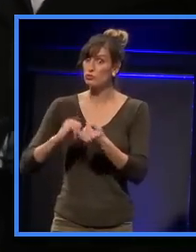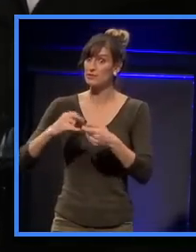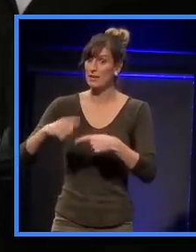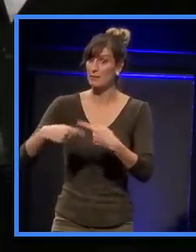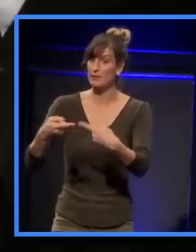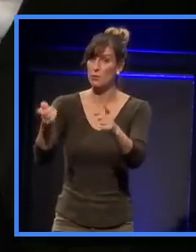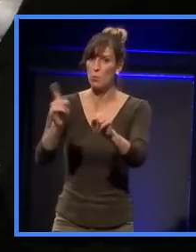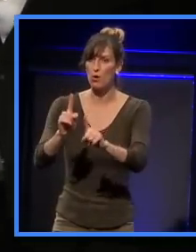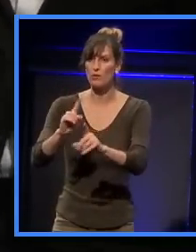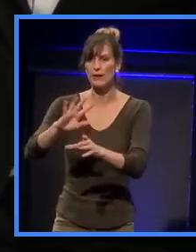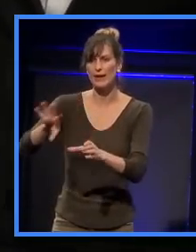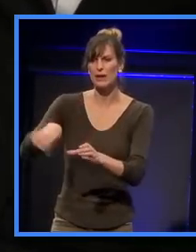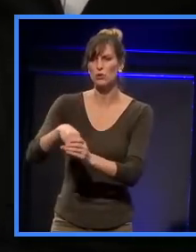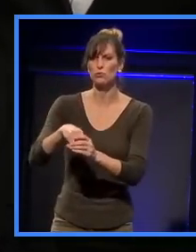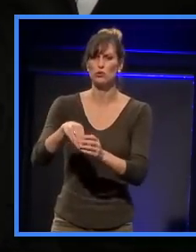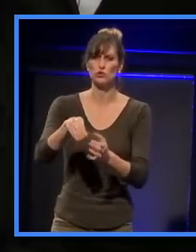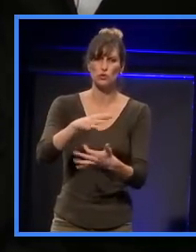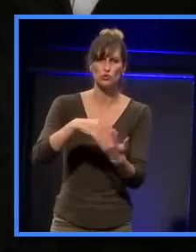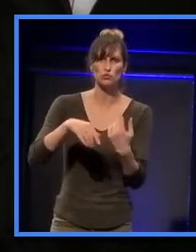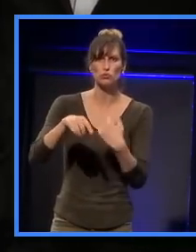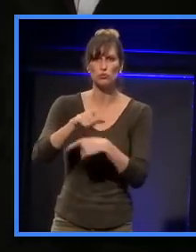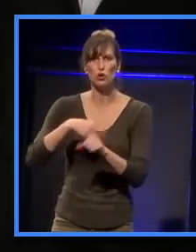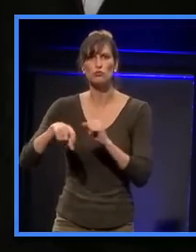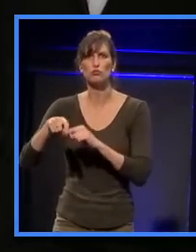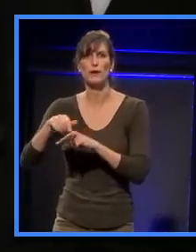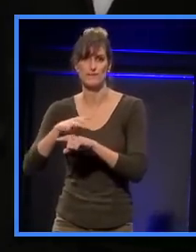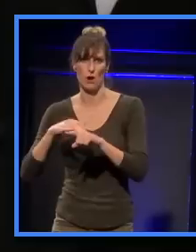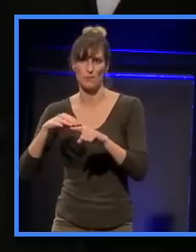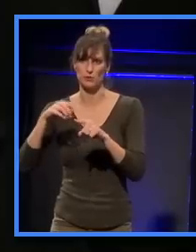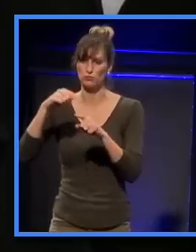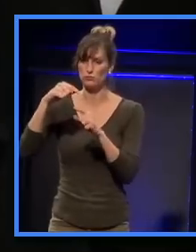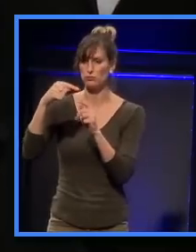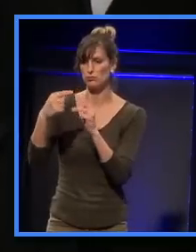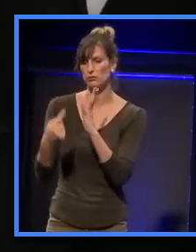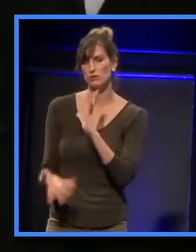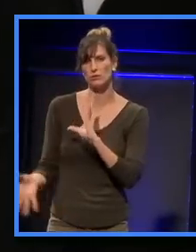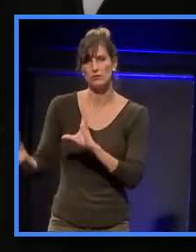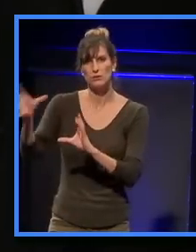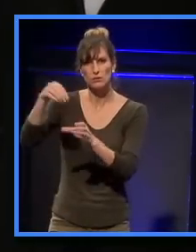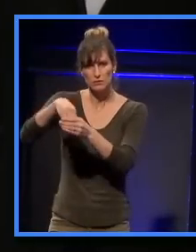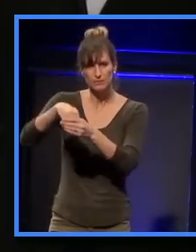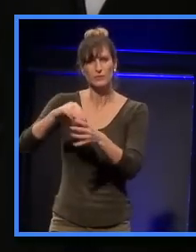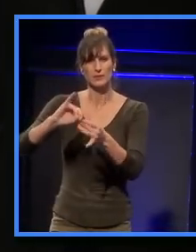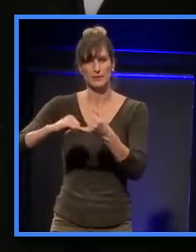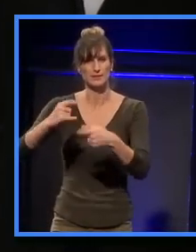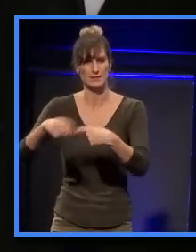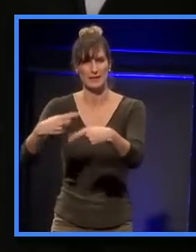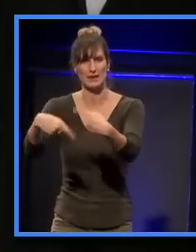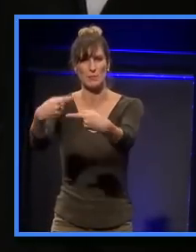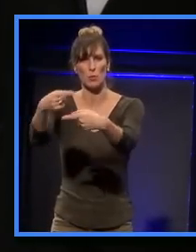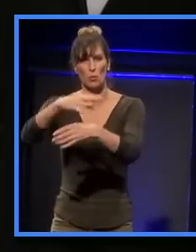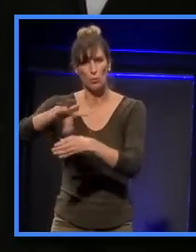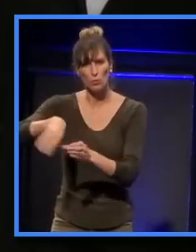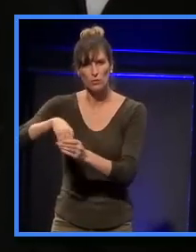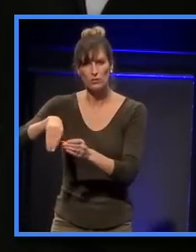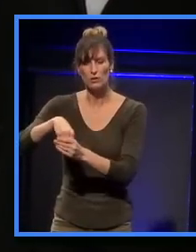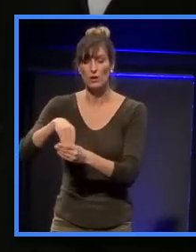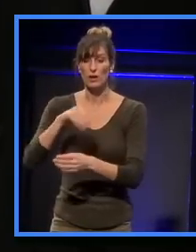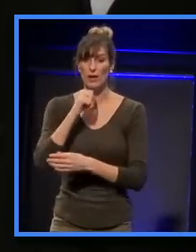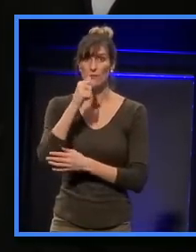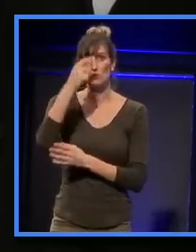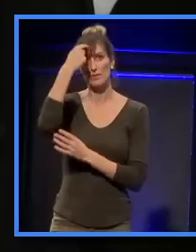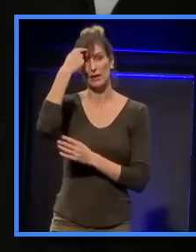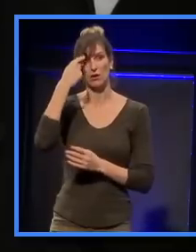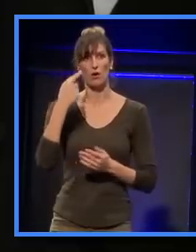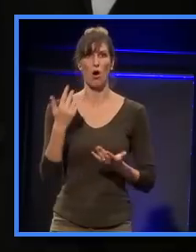cultural, economic, and environmental aspects. And if we treat sustainability as simply being a synonym for,